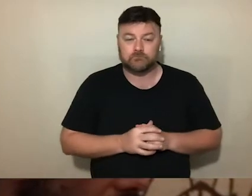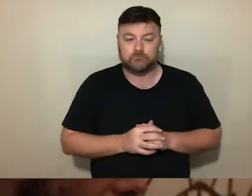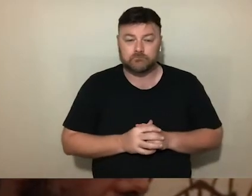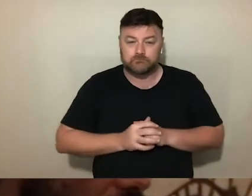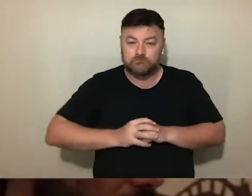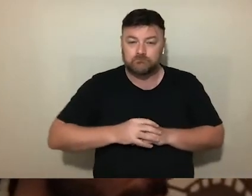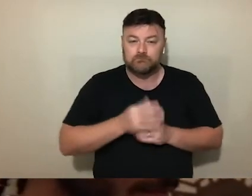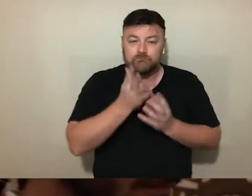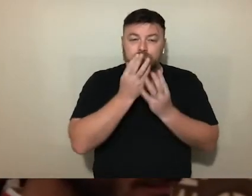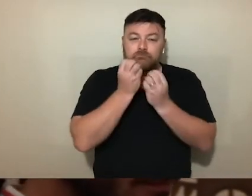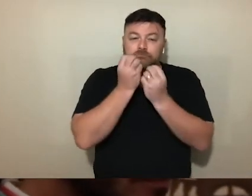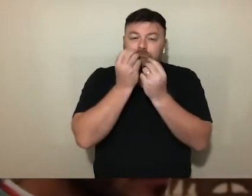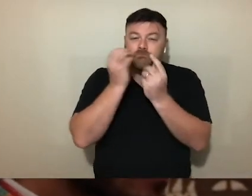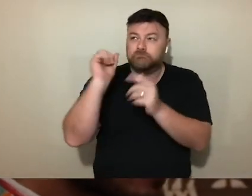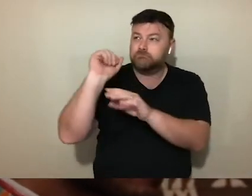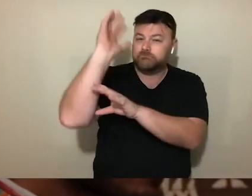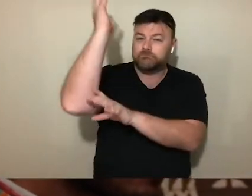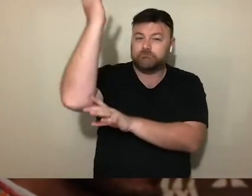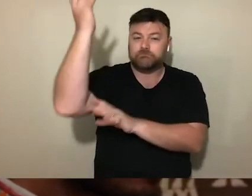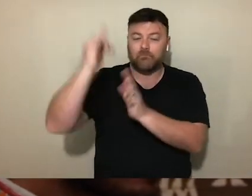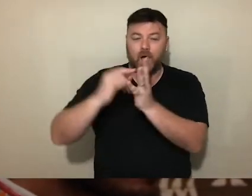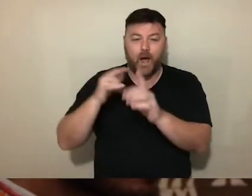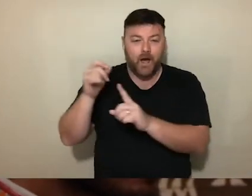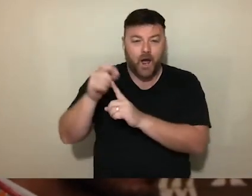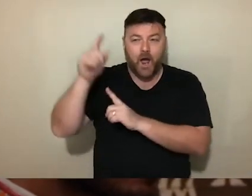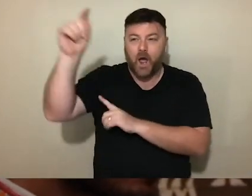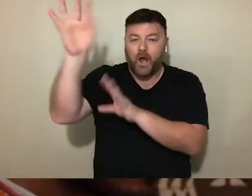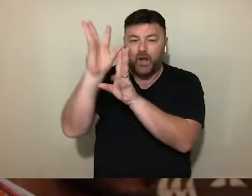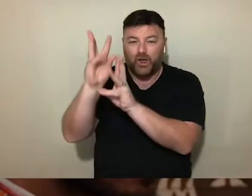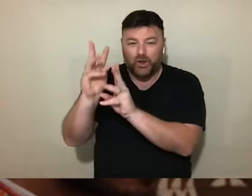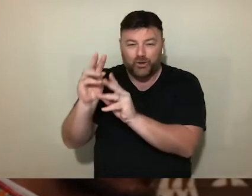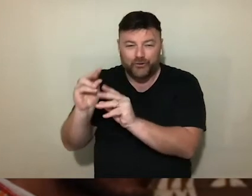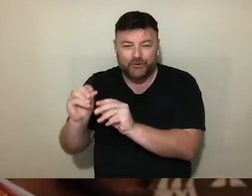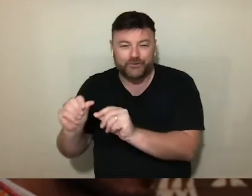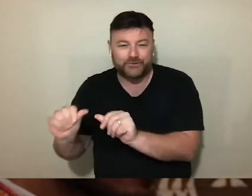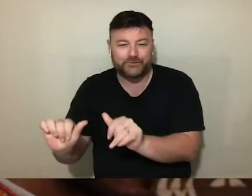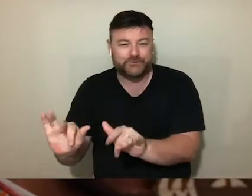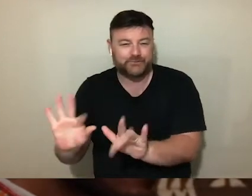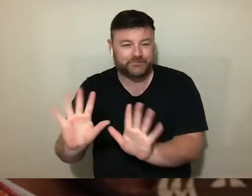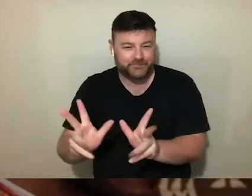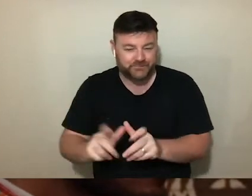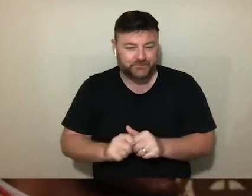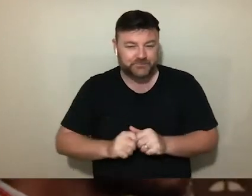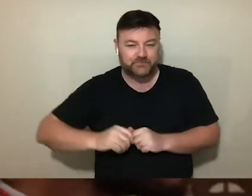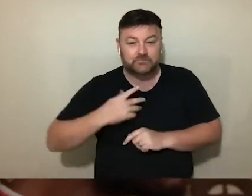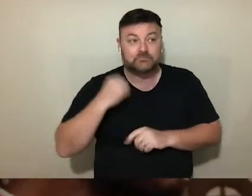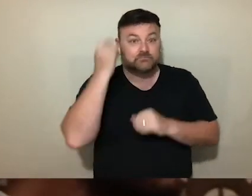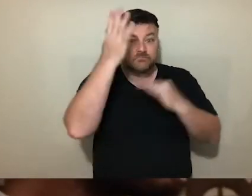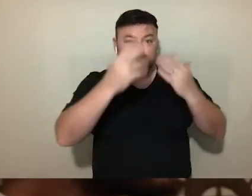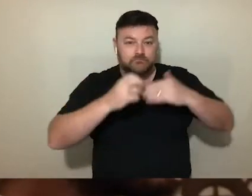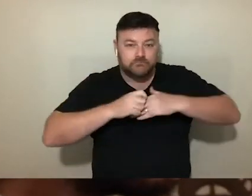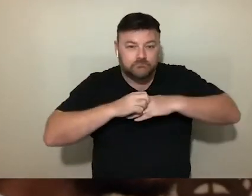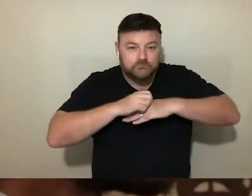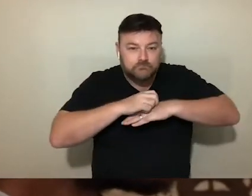tall, sap and viridian. Now cigarette chimneys. A fantasy of creepers playing spot